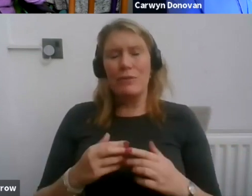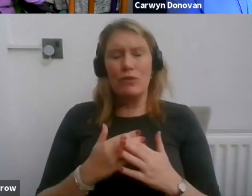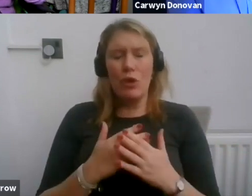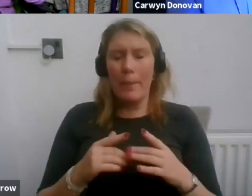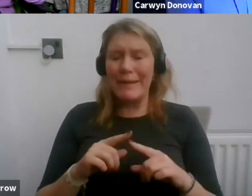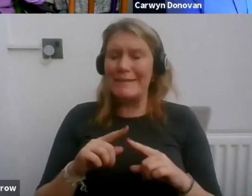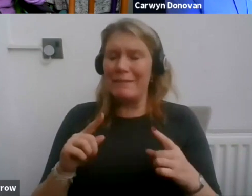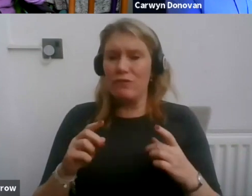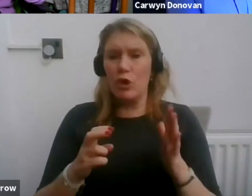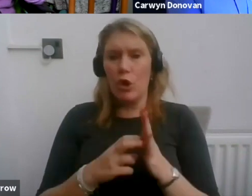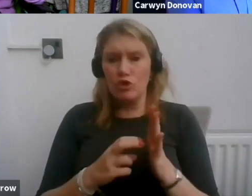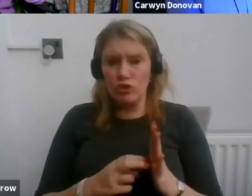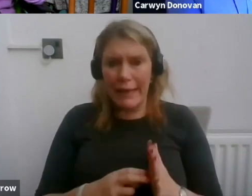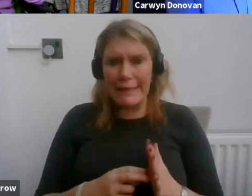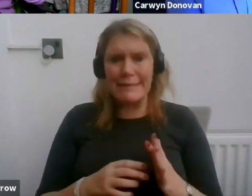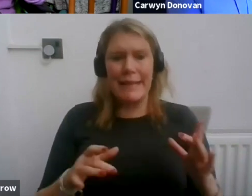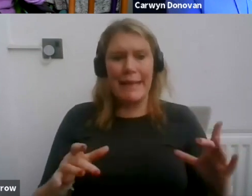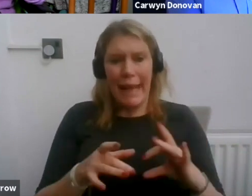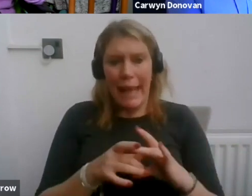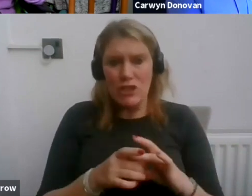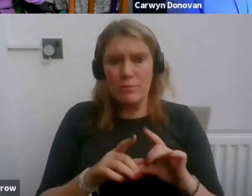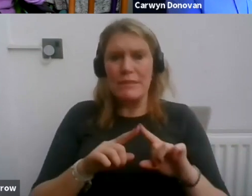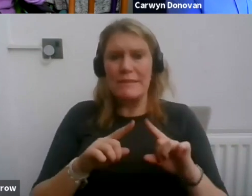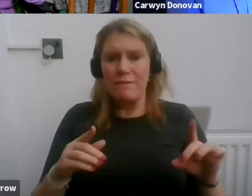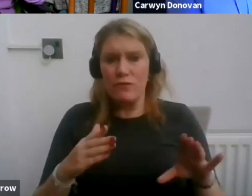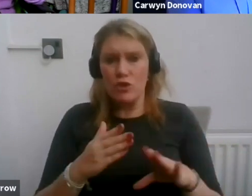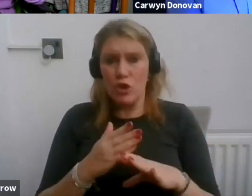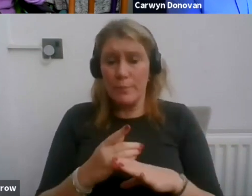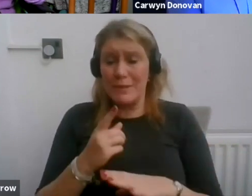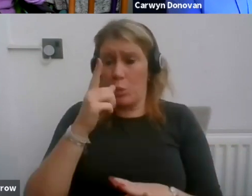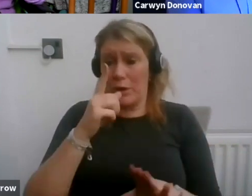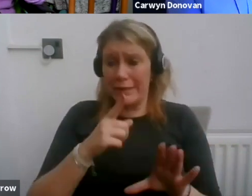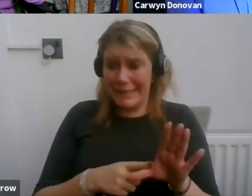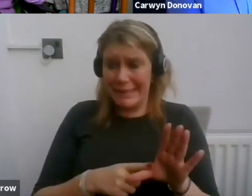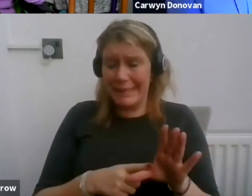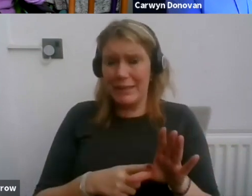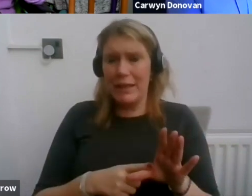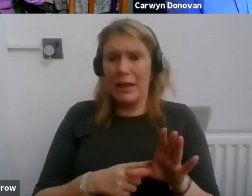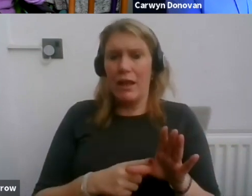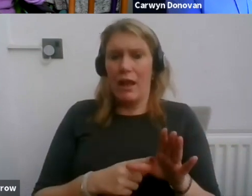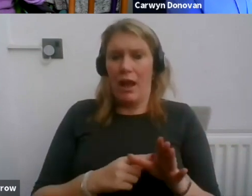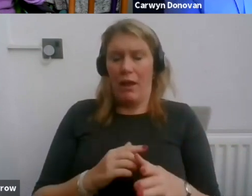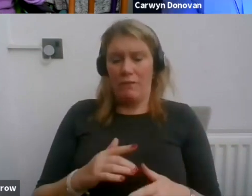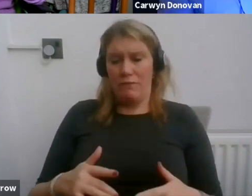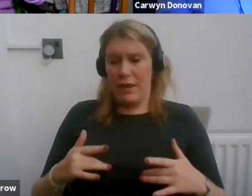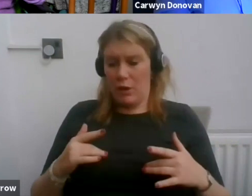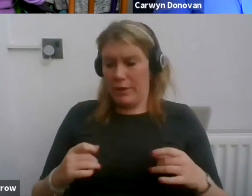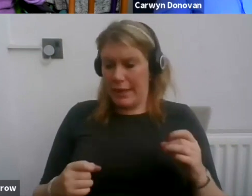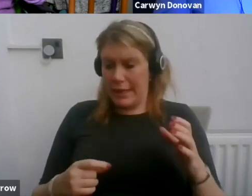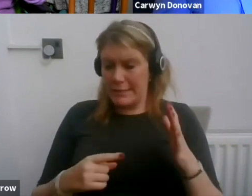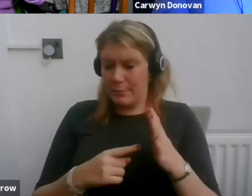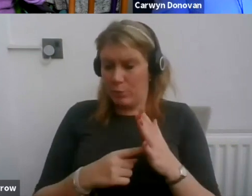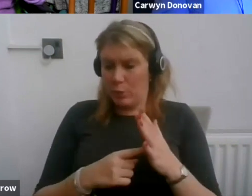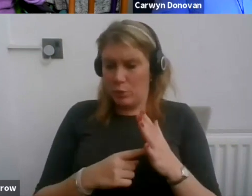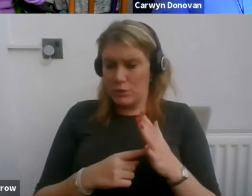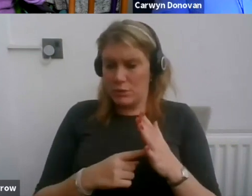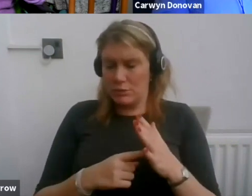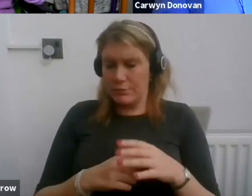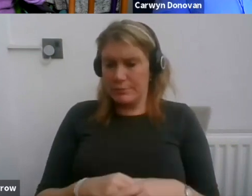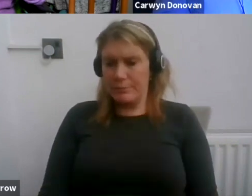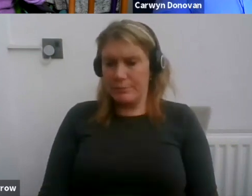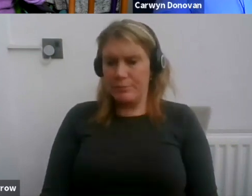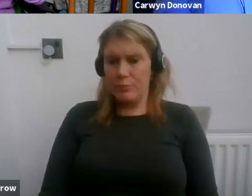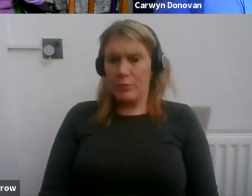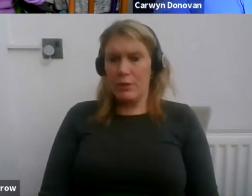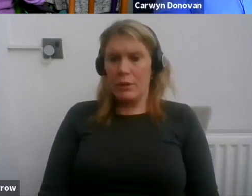one time and many different jobs in one year. I think it's vitally important. The difficulty is that